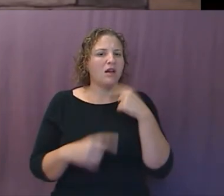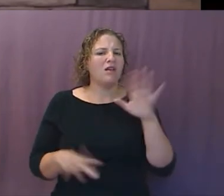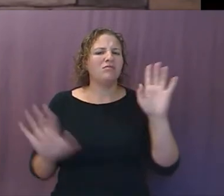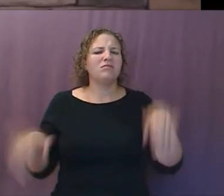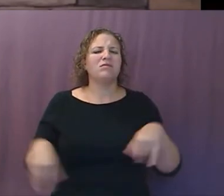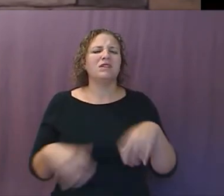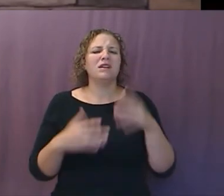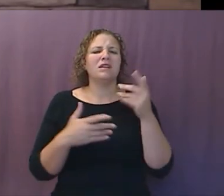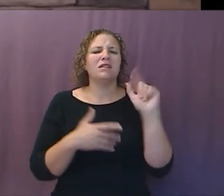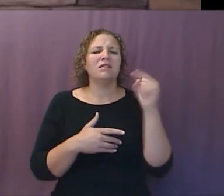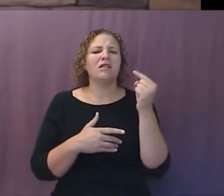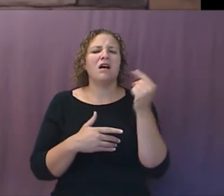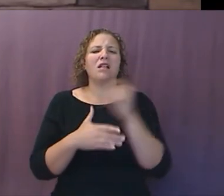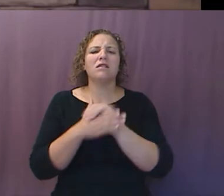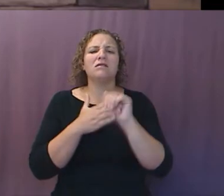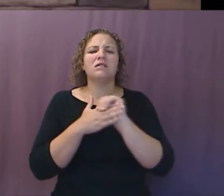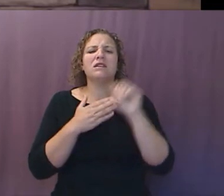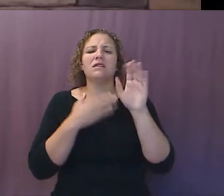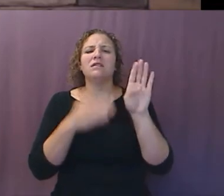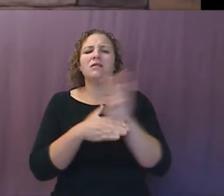That's where the world goes to do business.